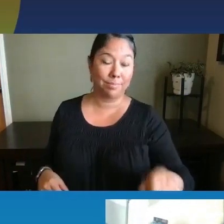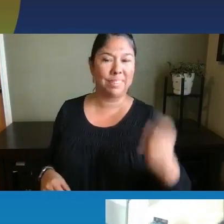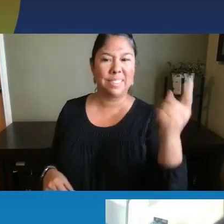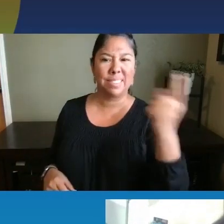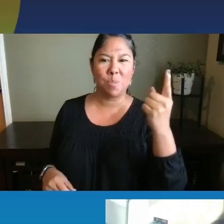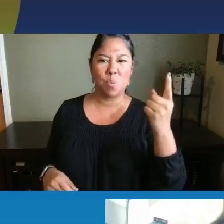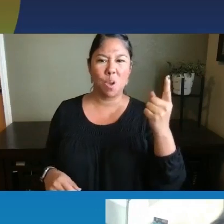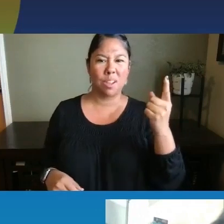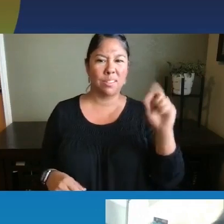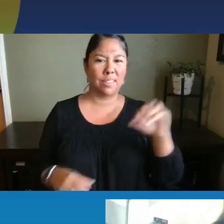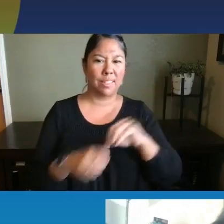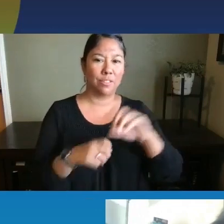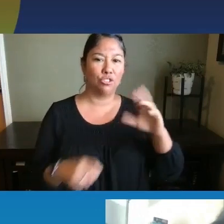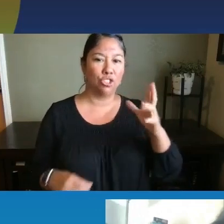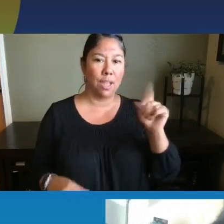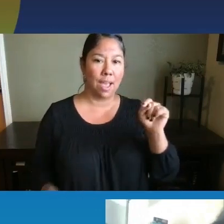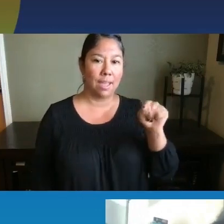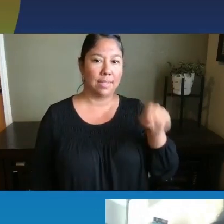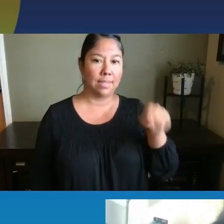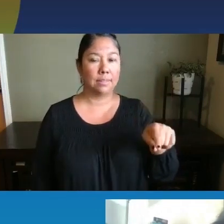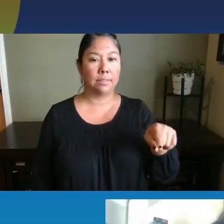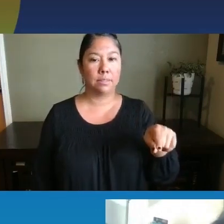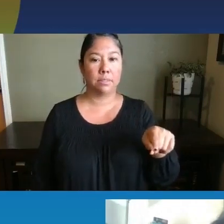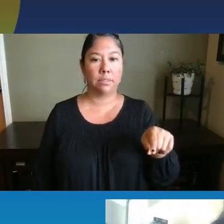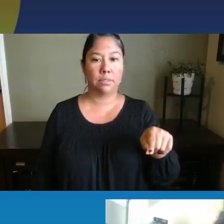in the chat. And, um,